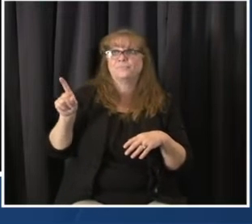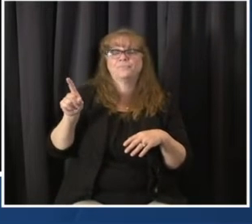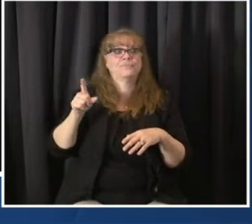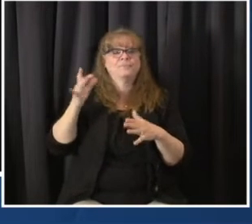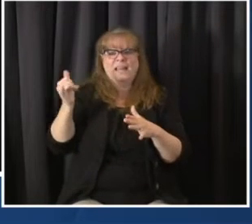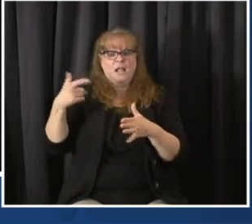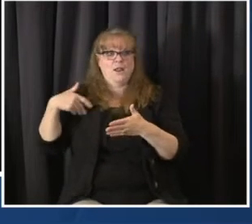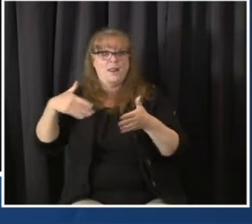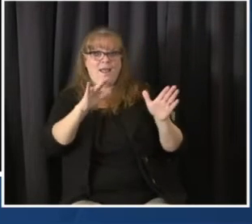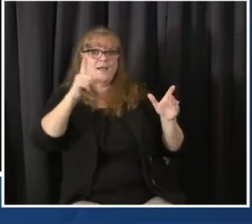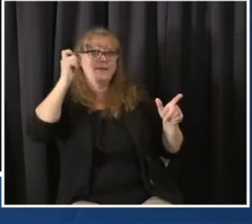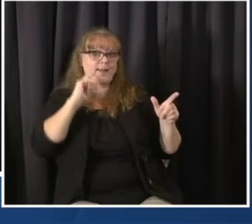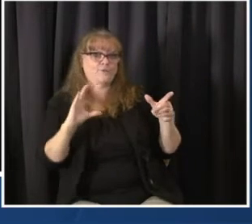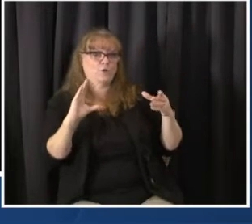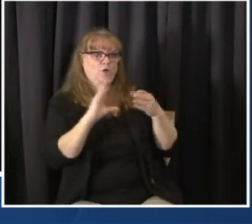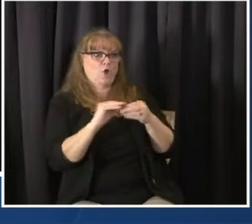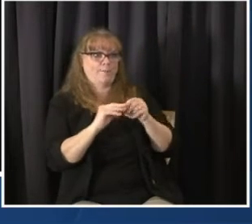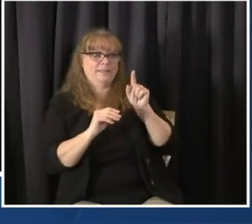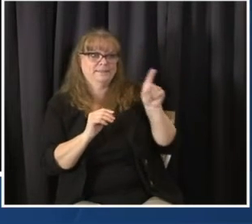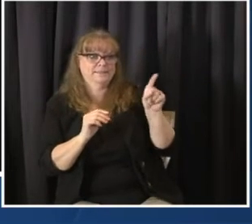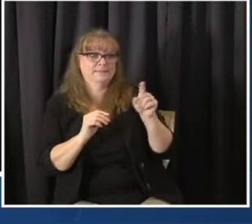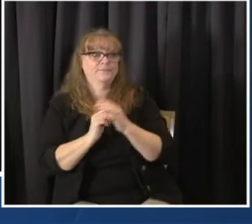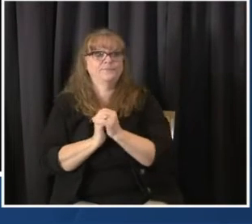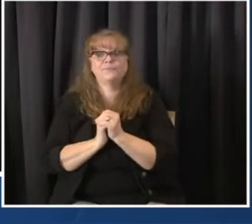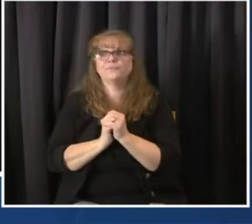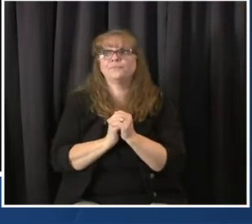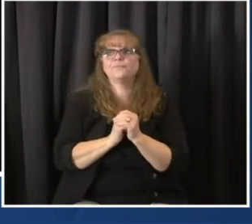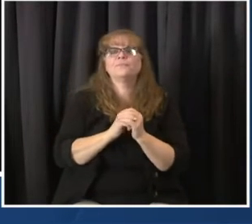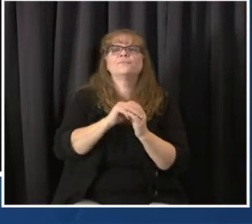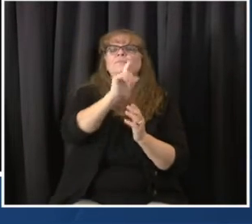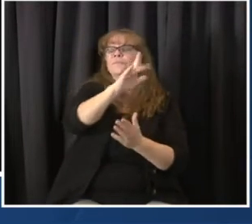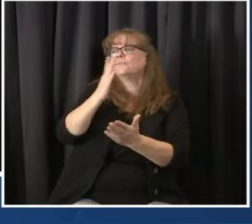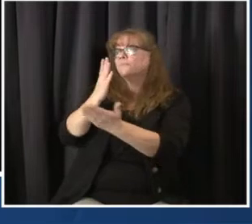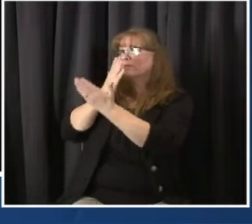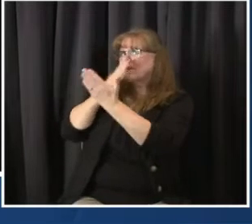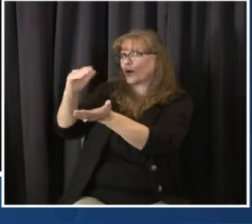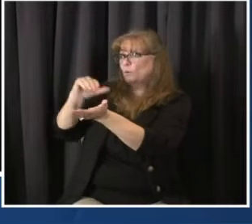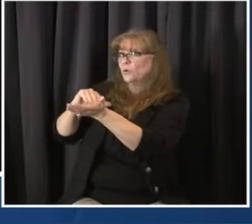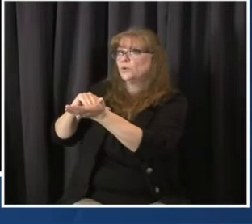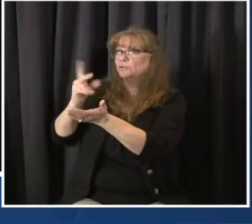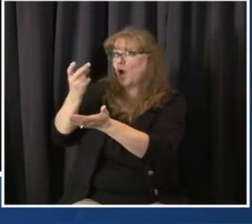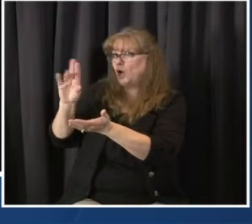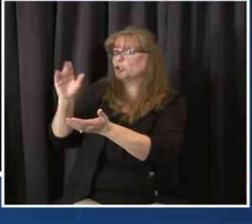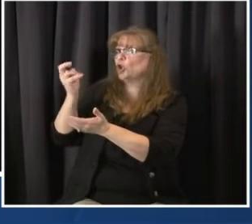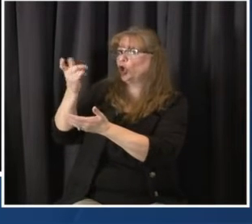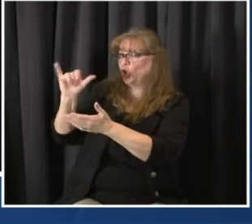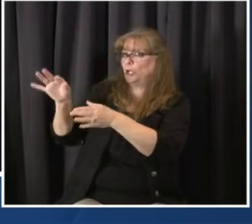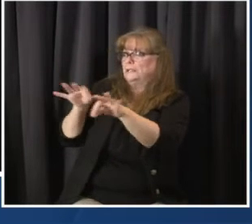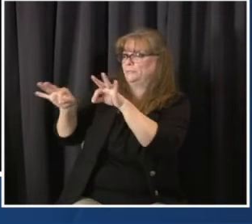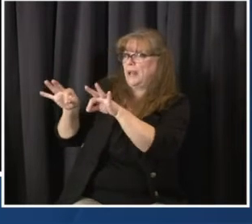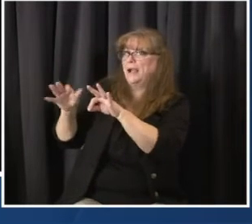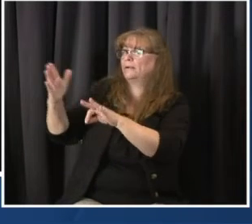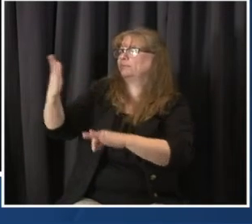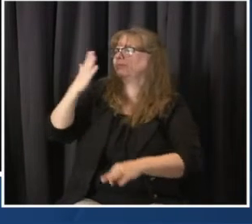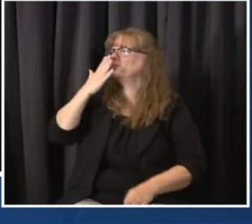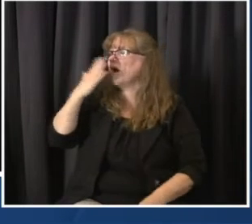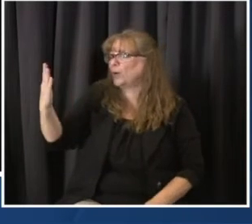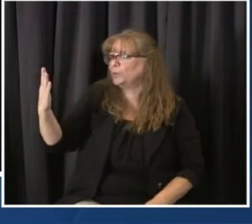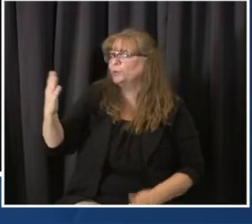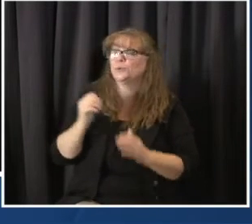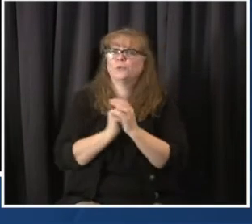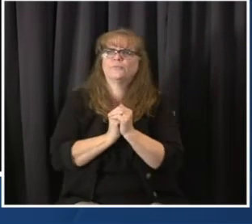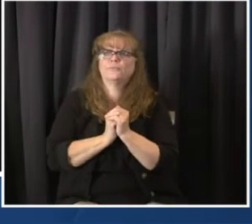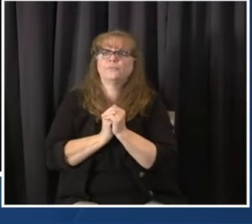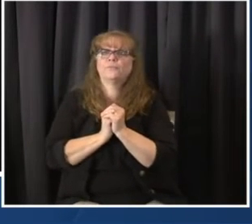Thank you, Dr. Herlihy for the update. appreciate that. You know, this goes to show that